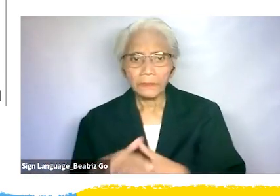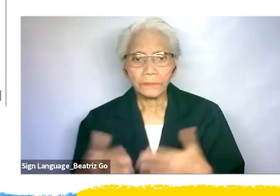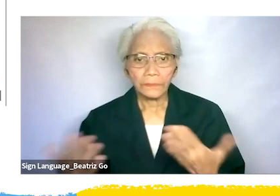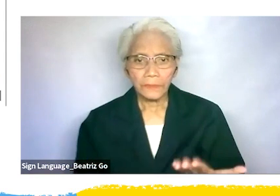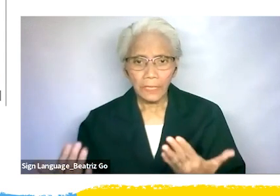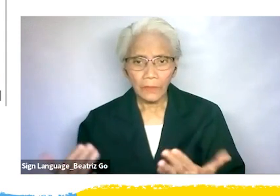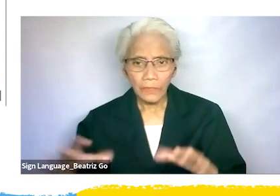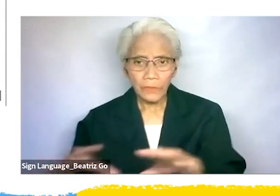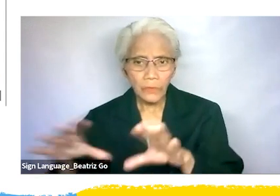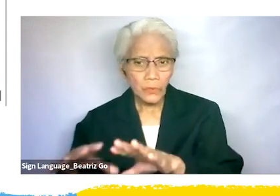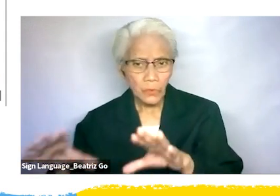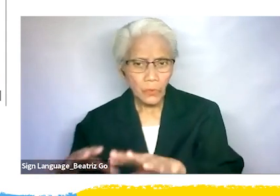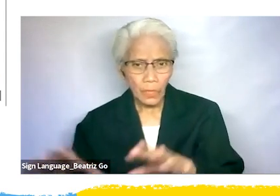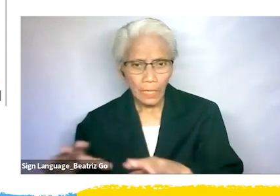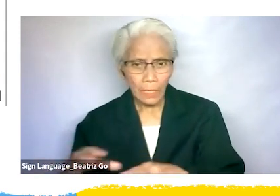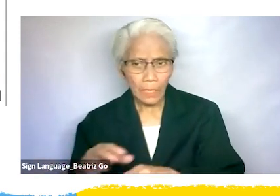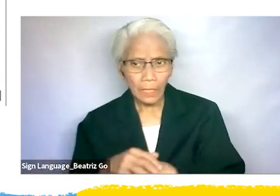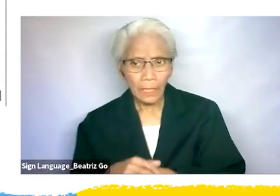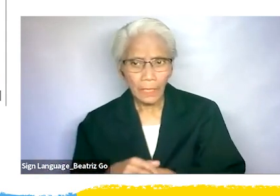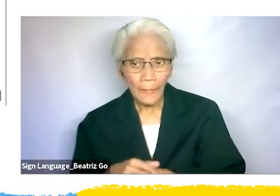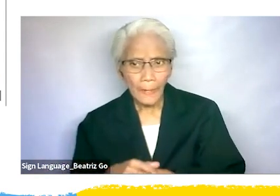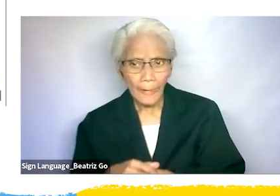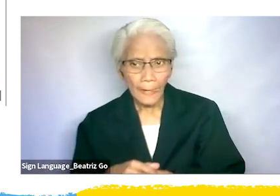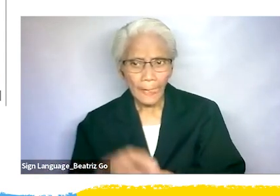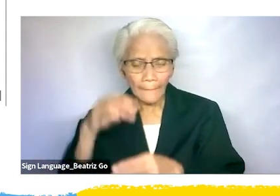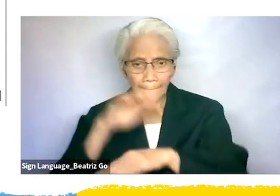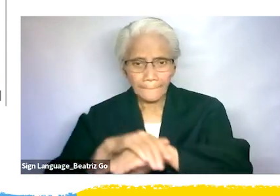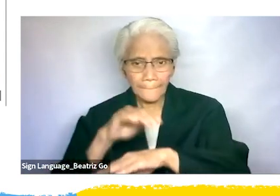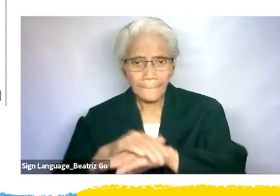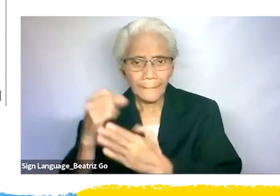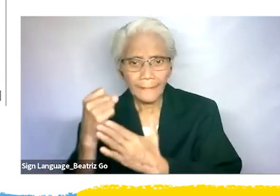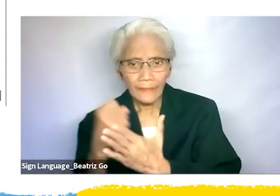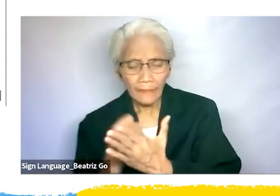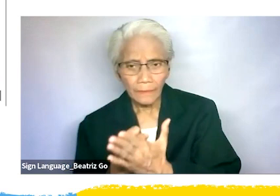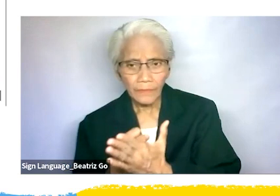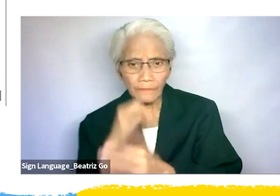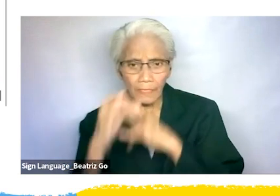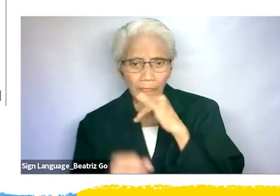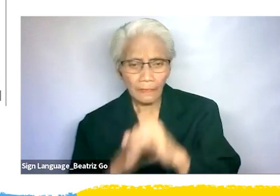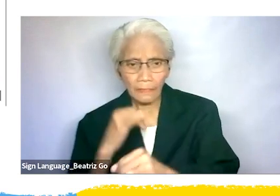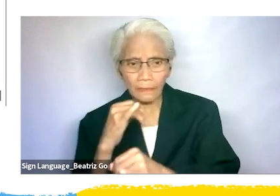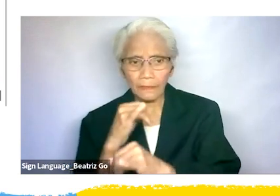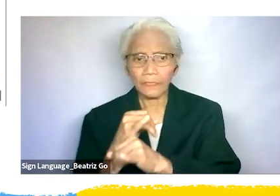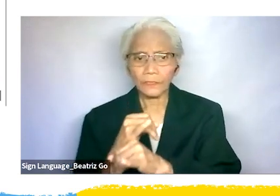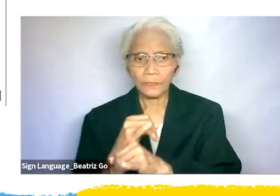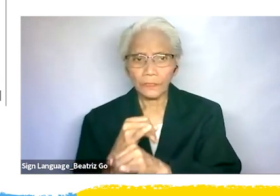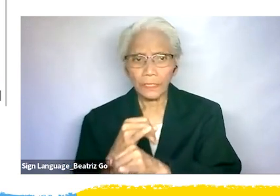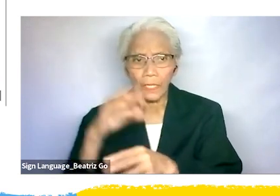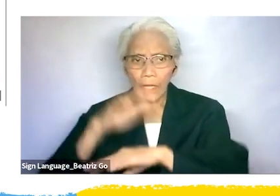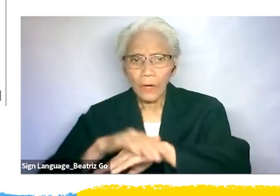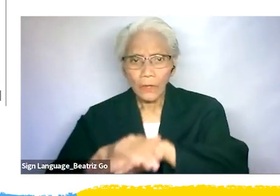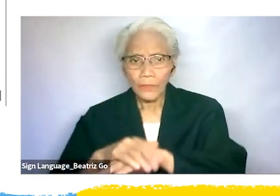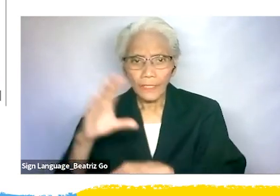now working on online learning material on the subject of the International Convention on Civil and